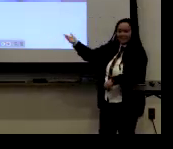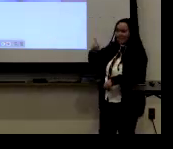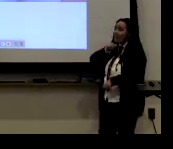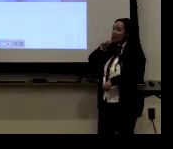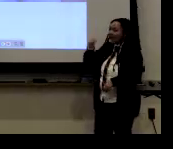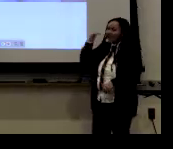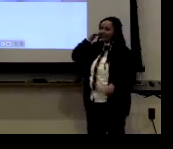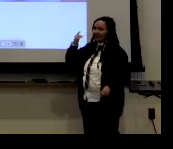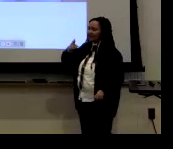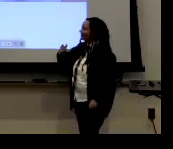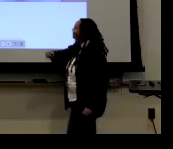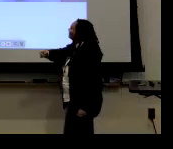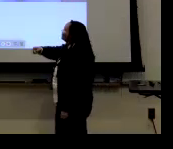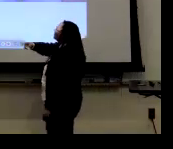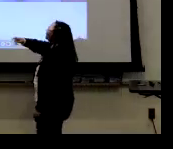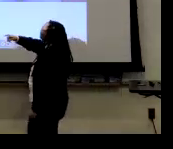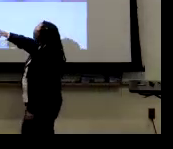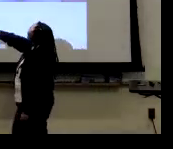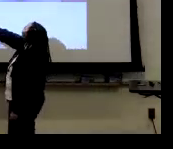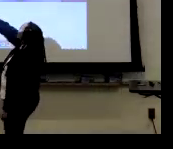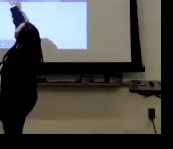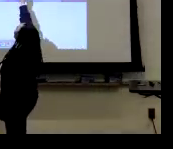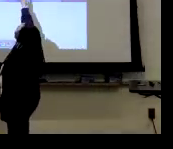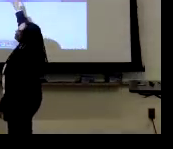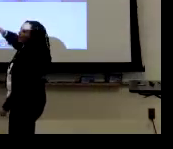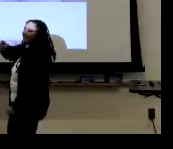thought about that? No, they were just signing. It was just natural.